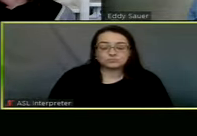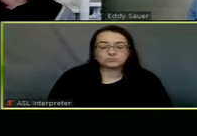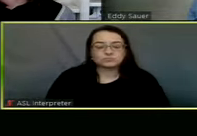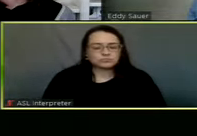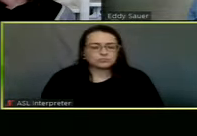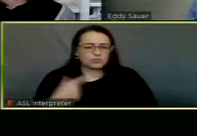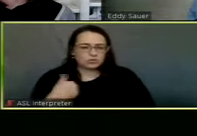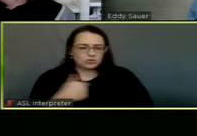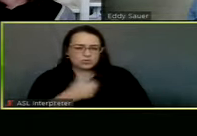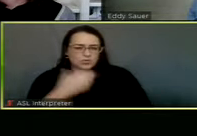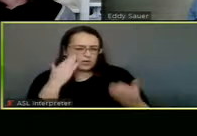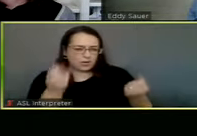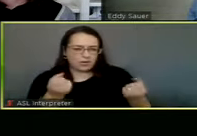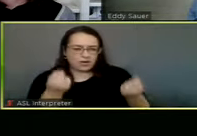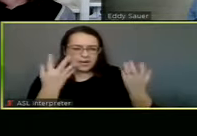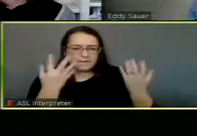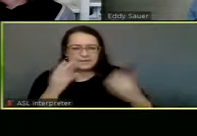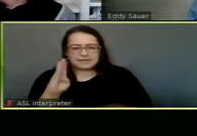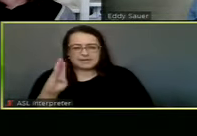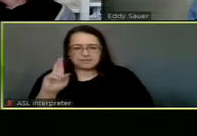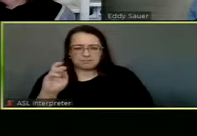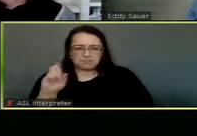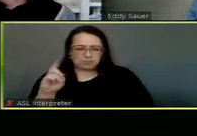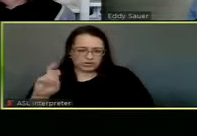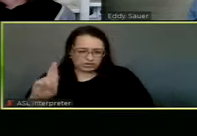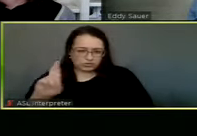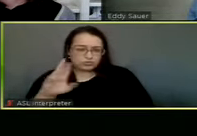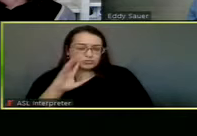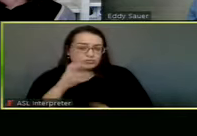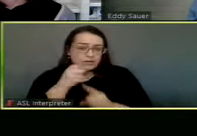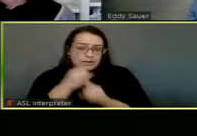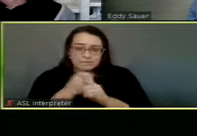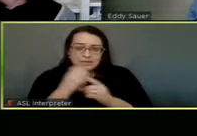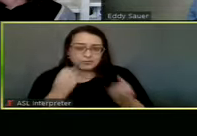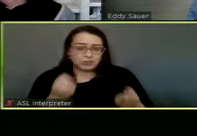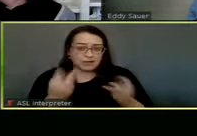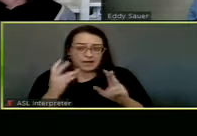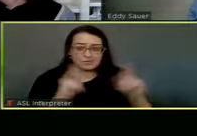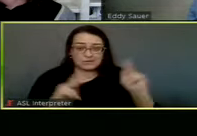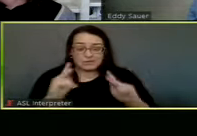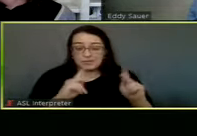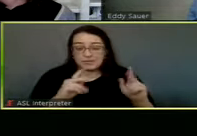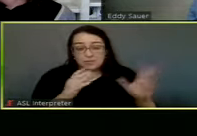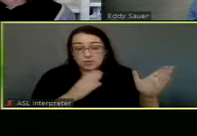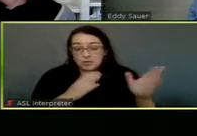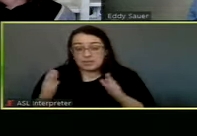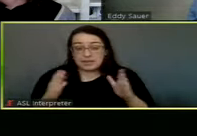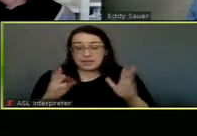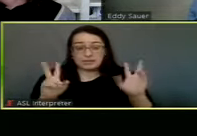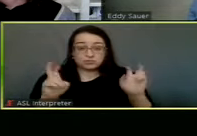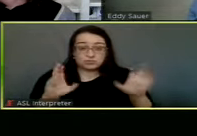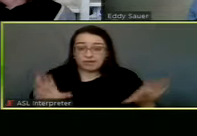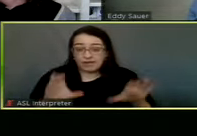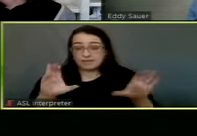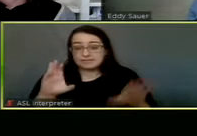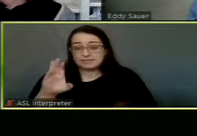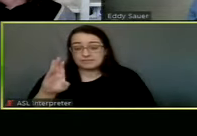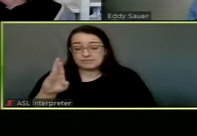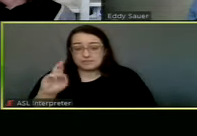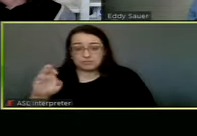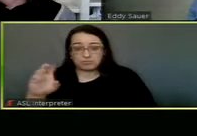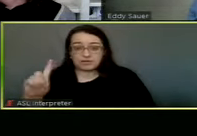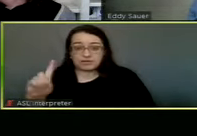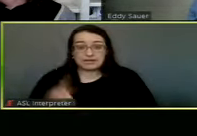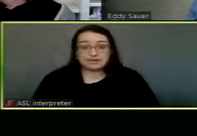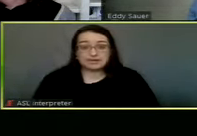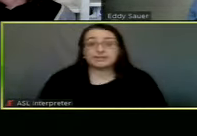do we know how many, um, breeders this might impact? Do we know how many people are active, have, right.